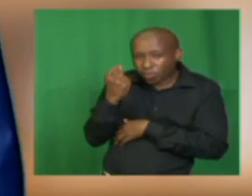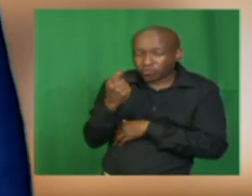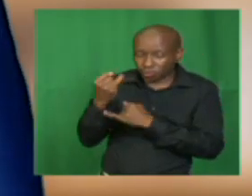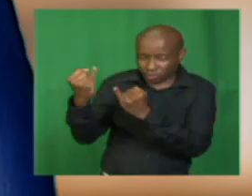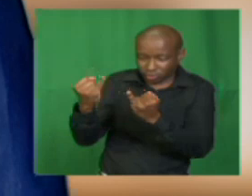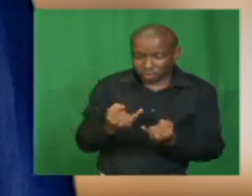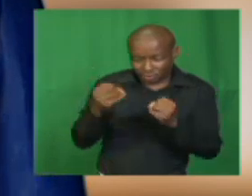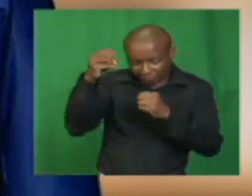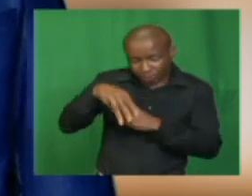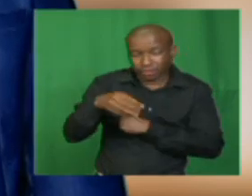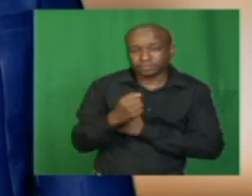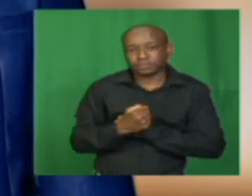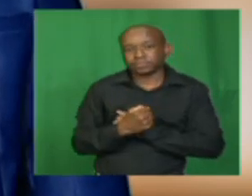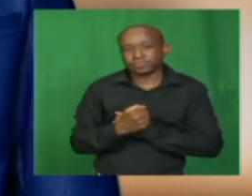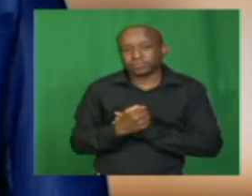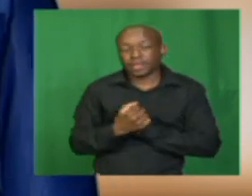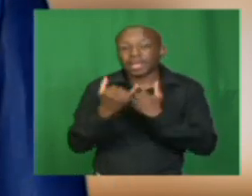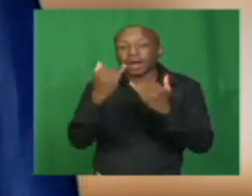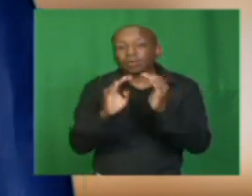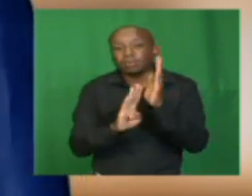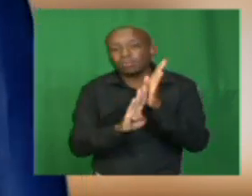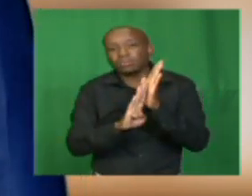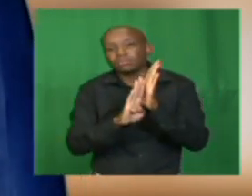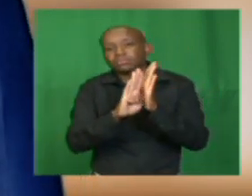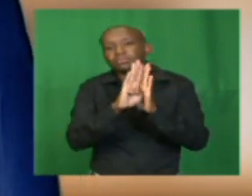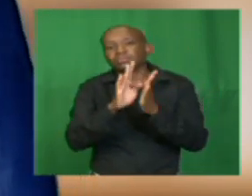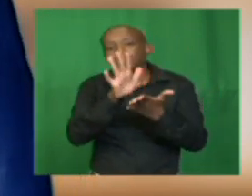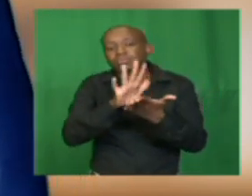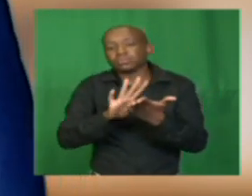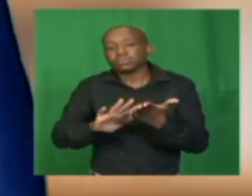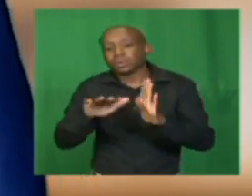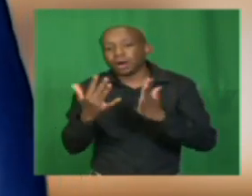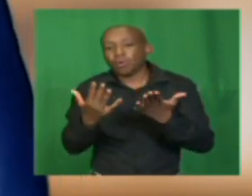Now, the development of the story. Now,